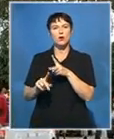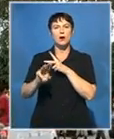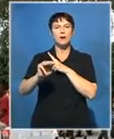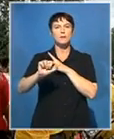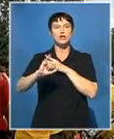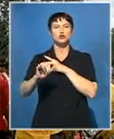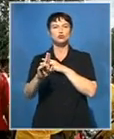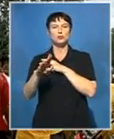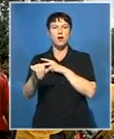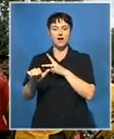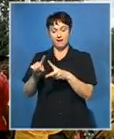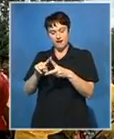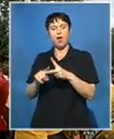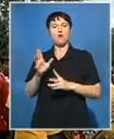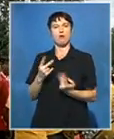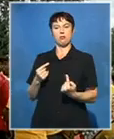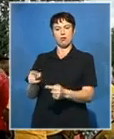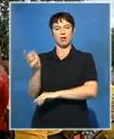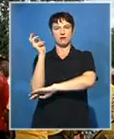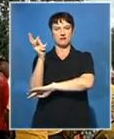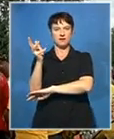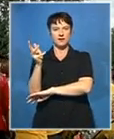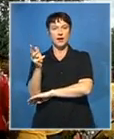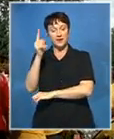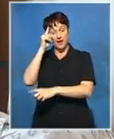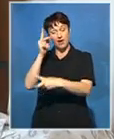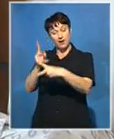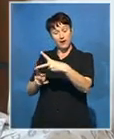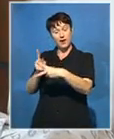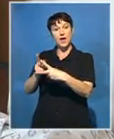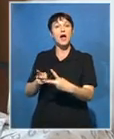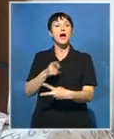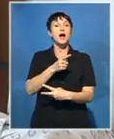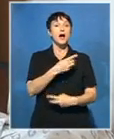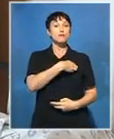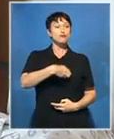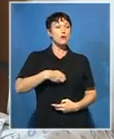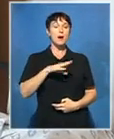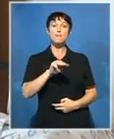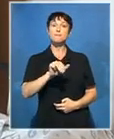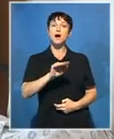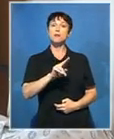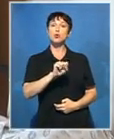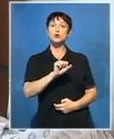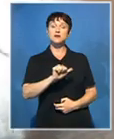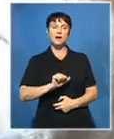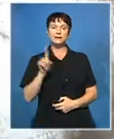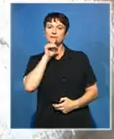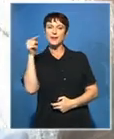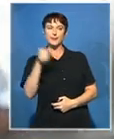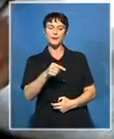Gelema Juba. Both perceived to be opposed to Premier David Mabuza. Vus Mlombo was one of the victims of the tlashes.